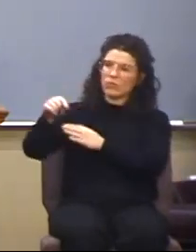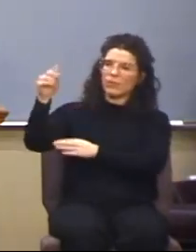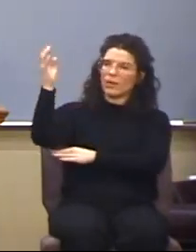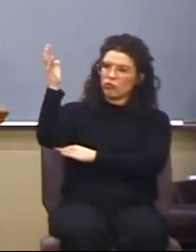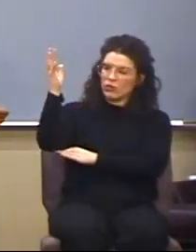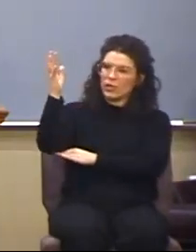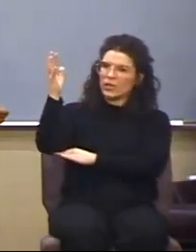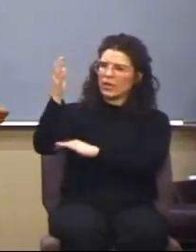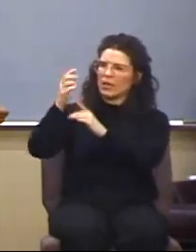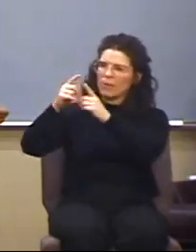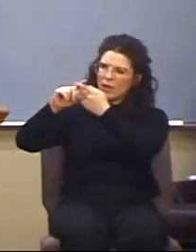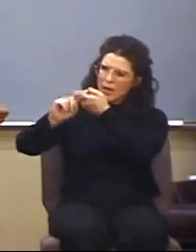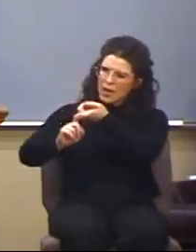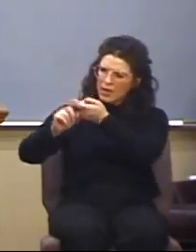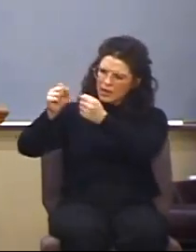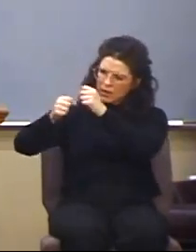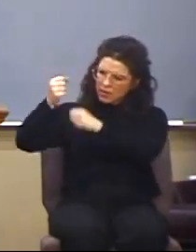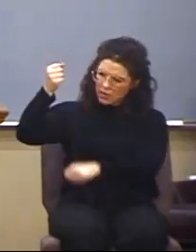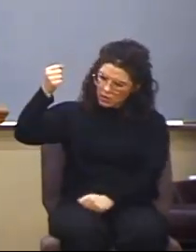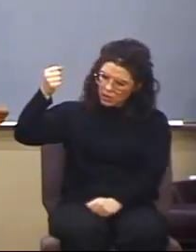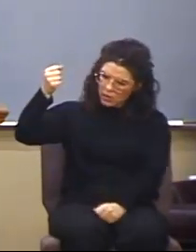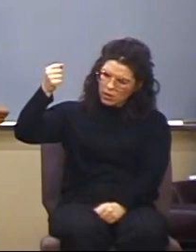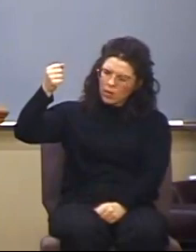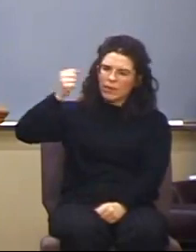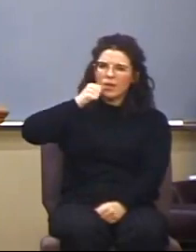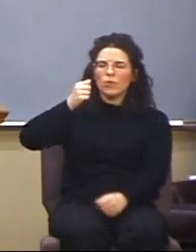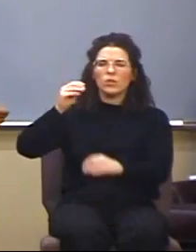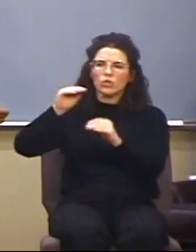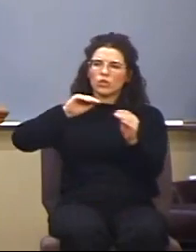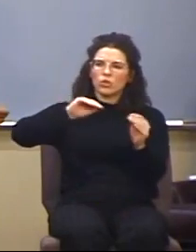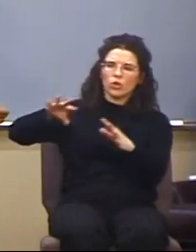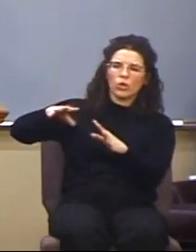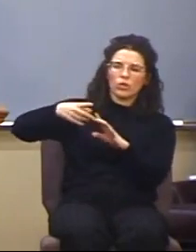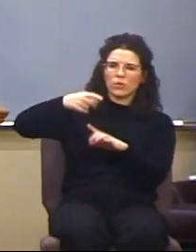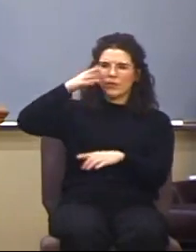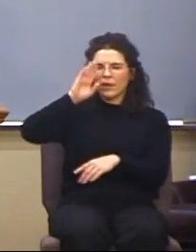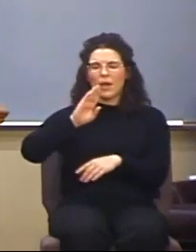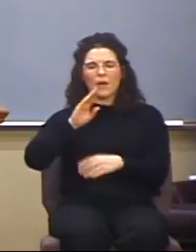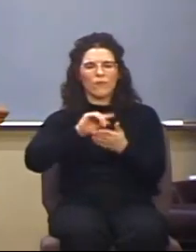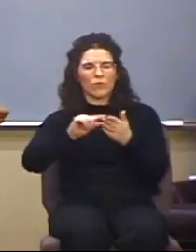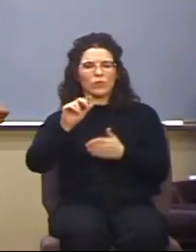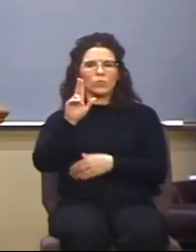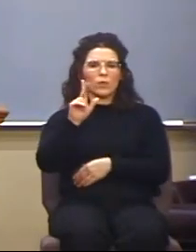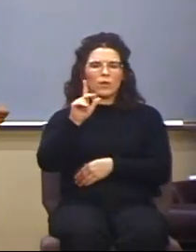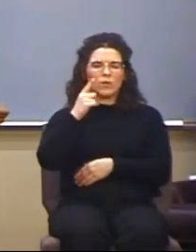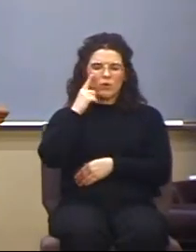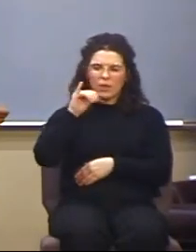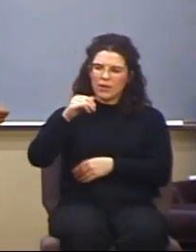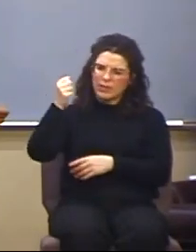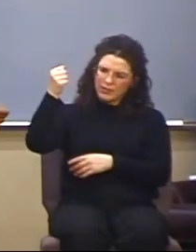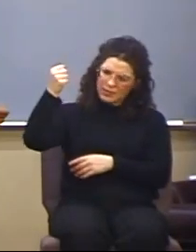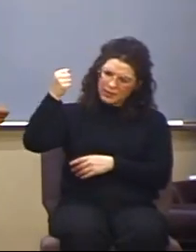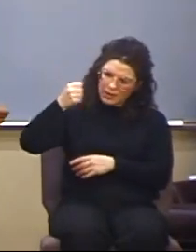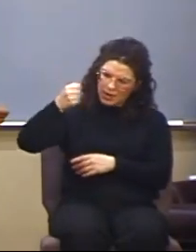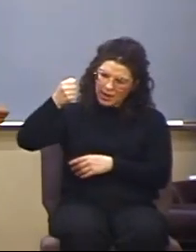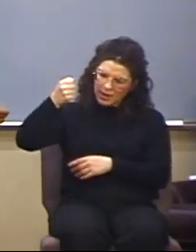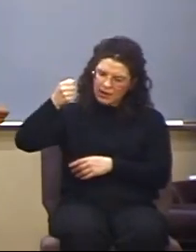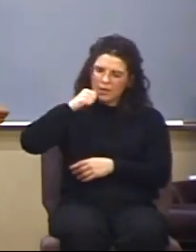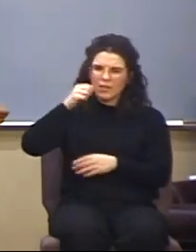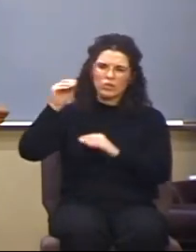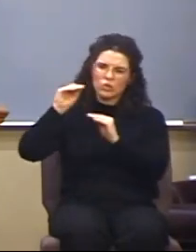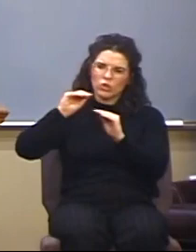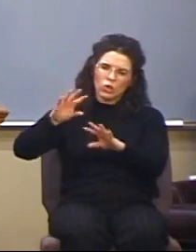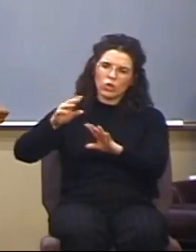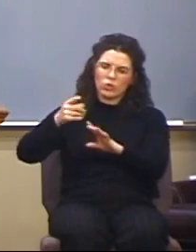that he was cursed by God or accursed of God. Verse 23 again, for he that is hanged is accursed